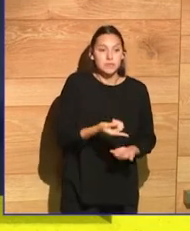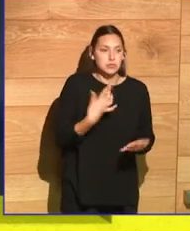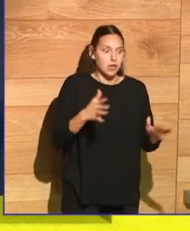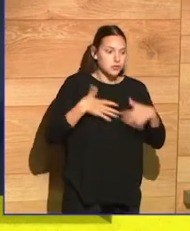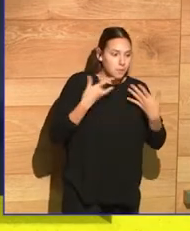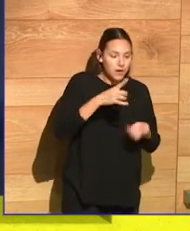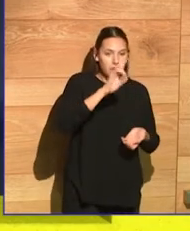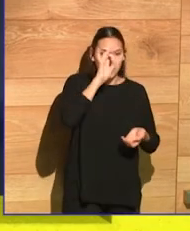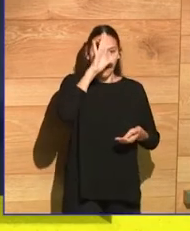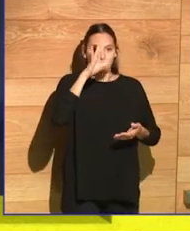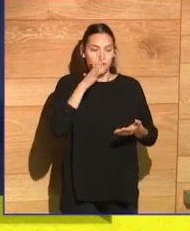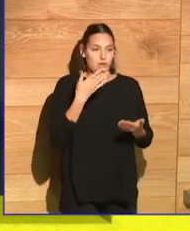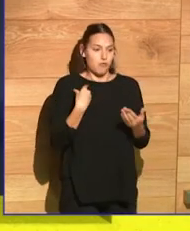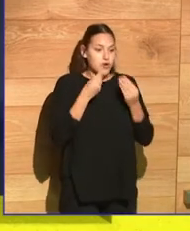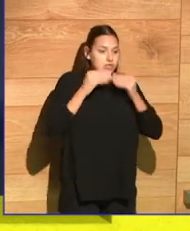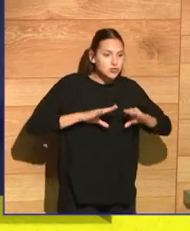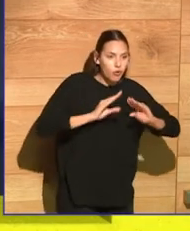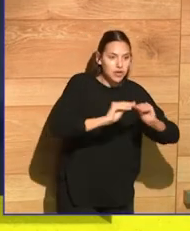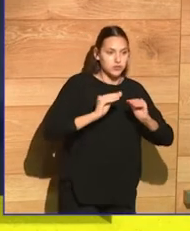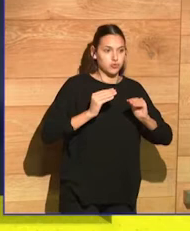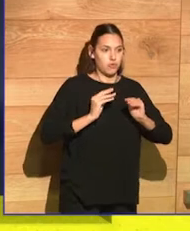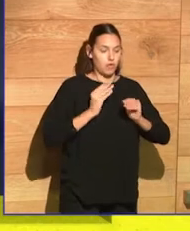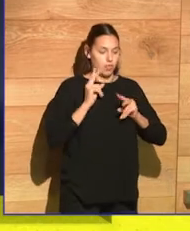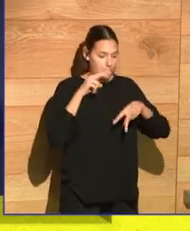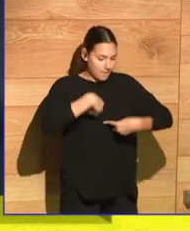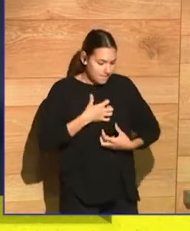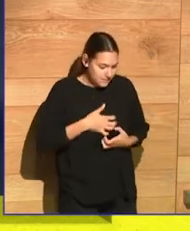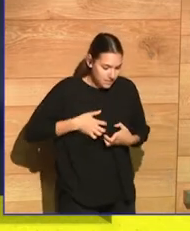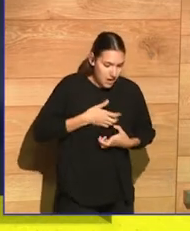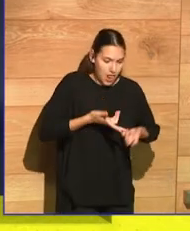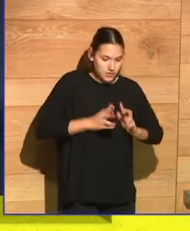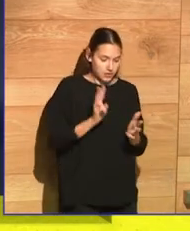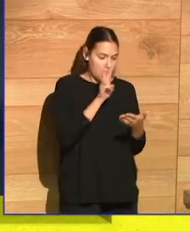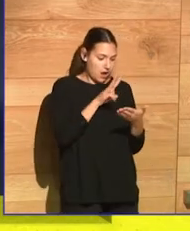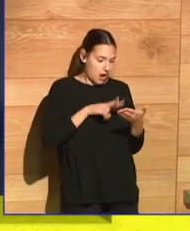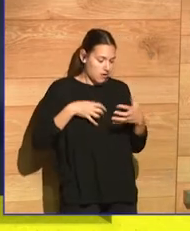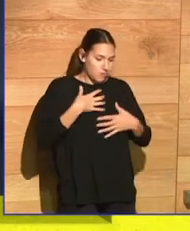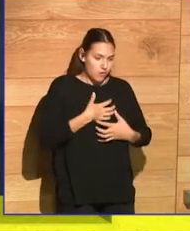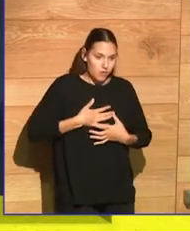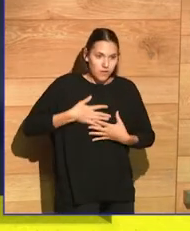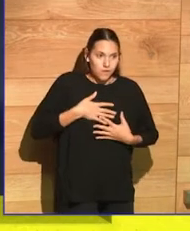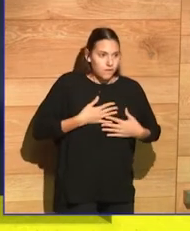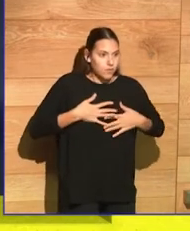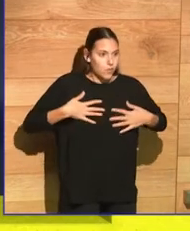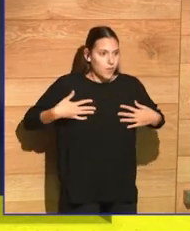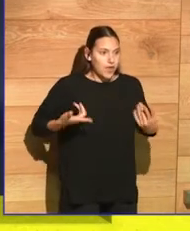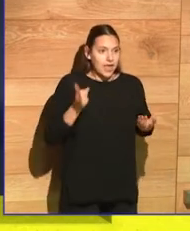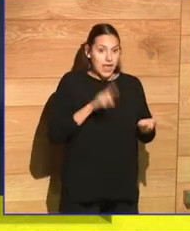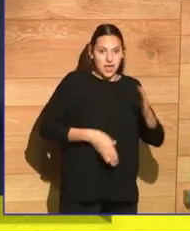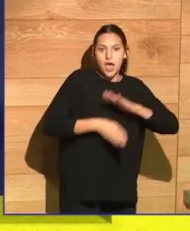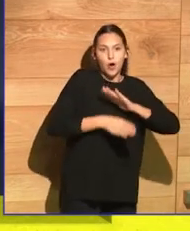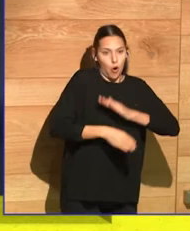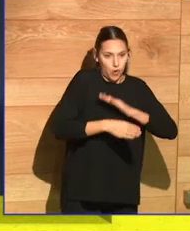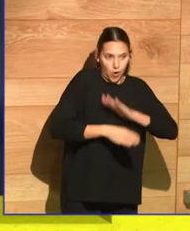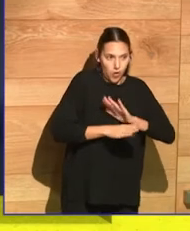impressed us and marveled us and dazzled us. He has stirred us while reading his work and he